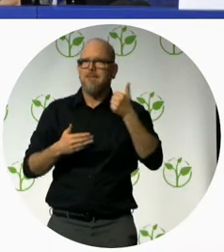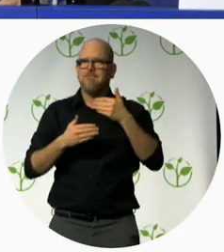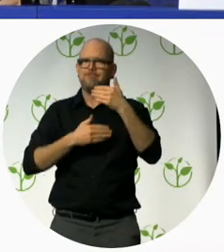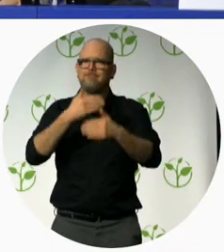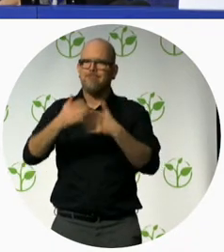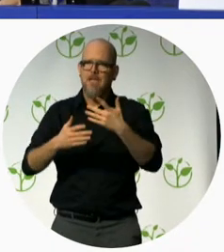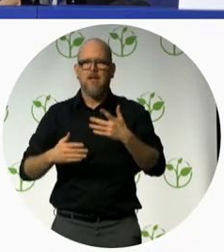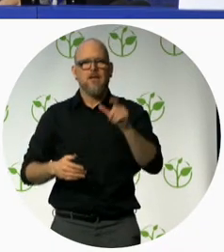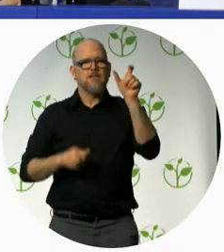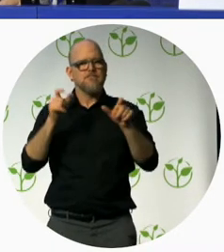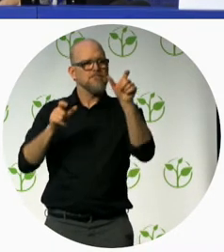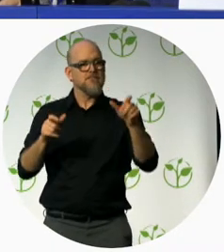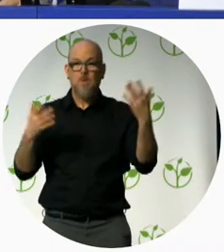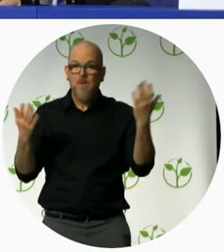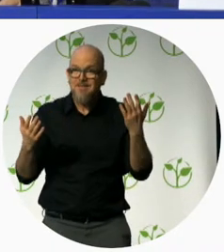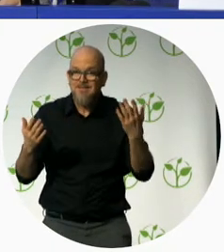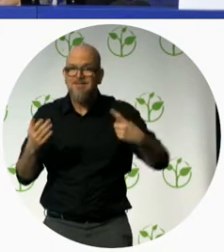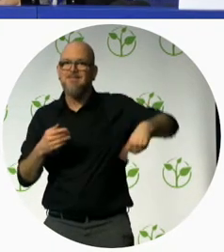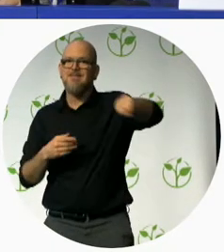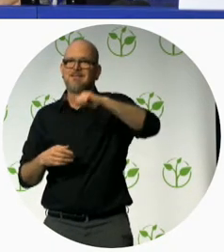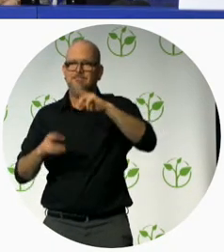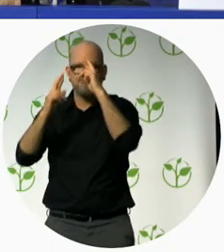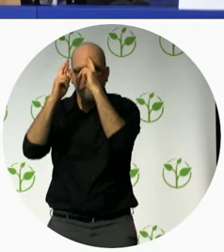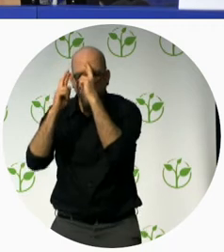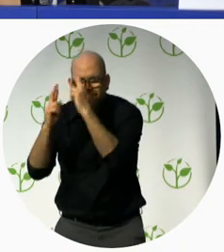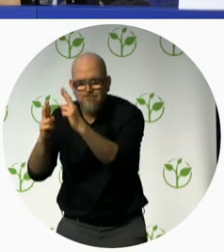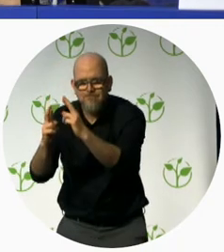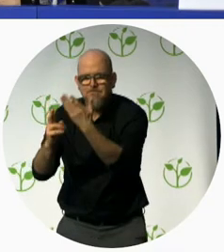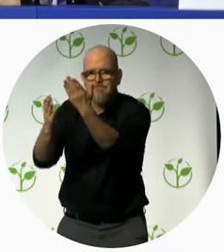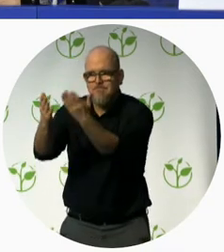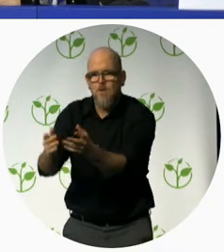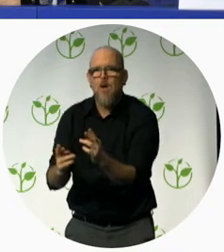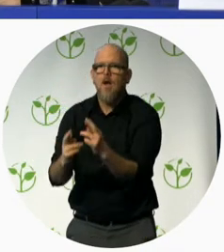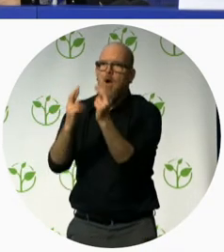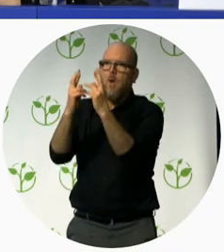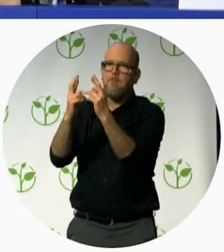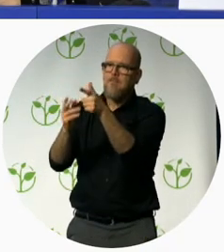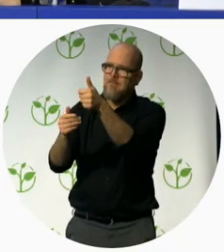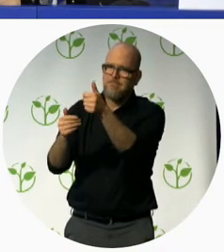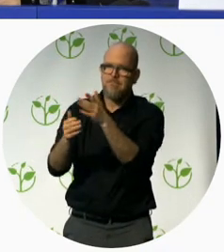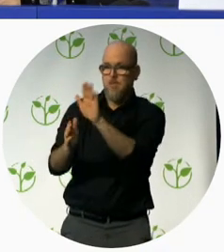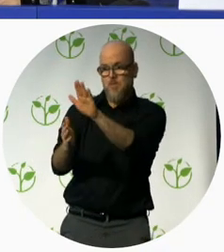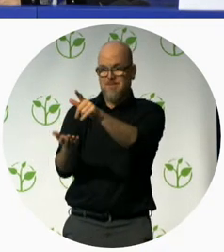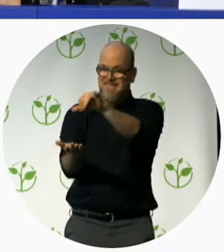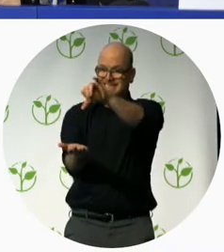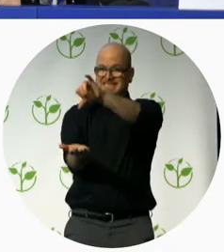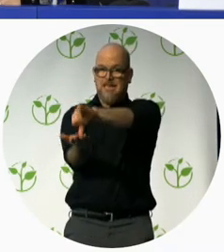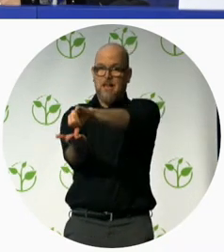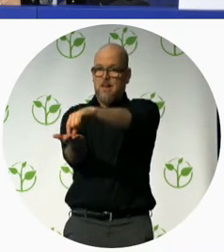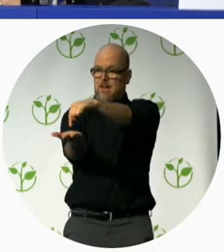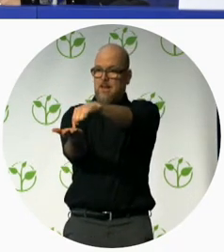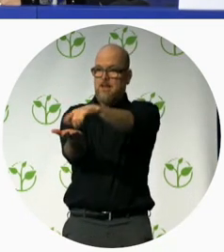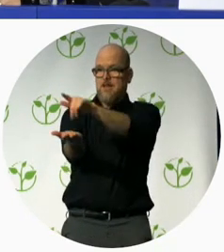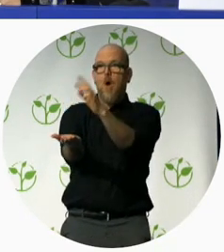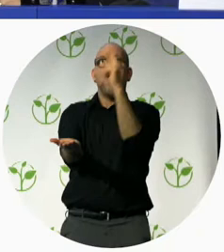needs hopes and freedom of choice at the top of his priorities within this vision we undertake